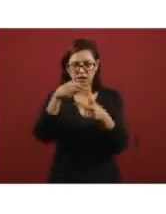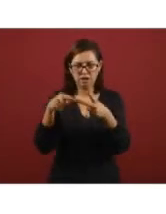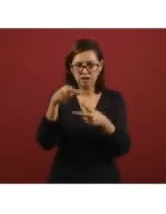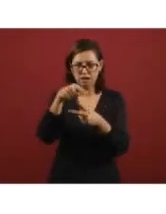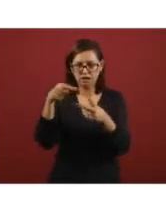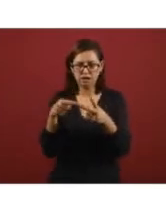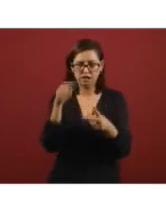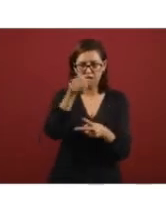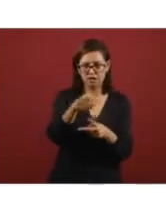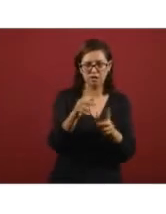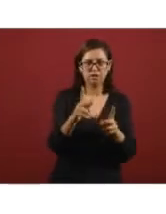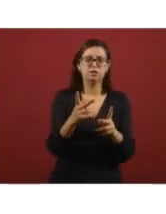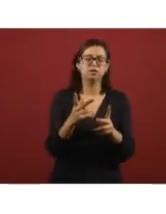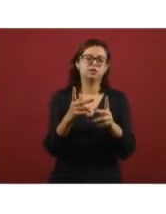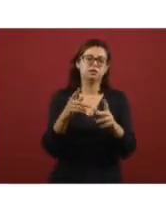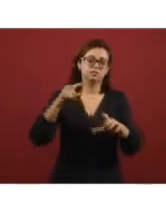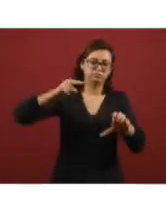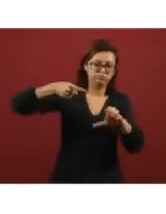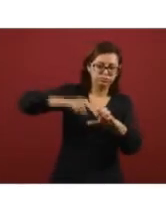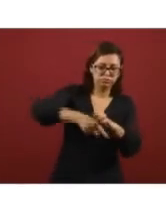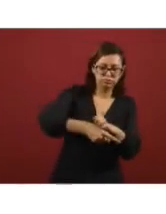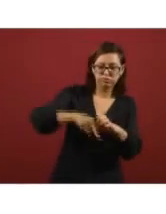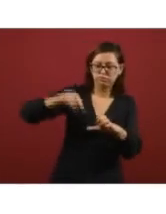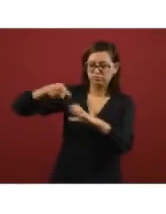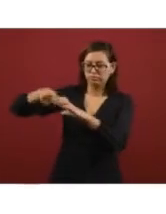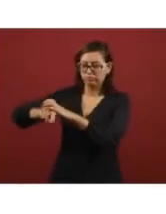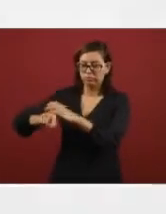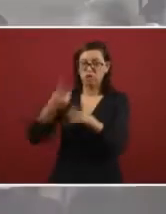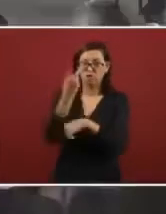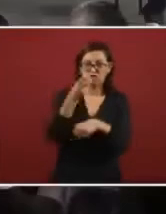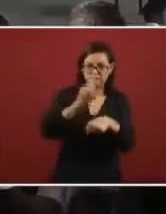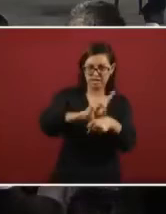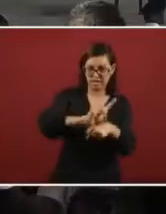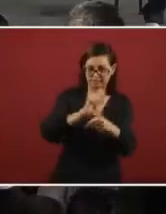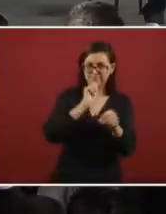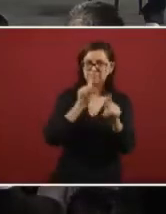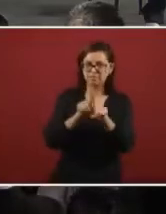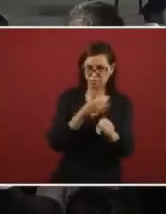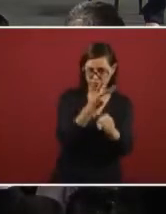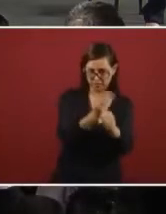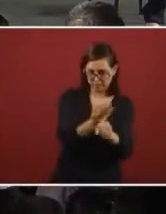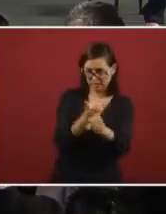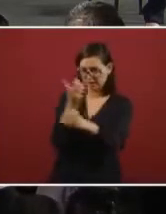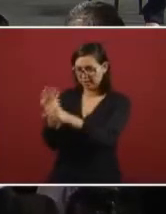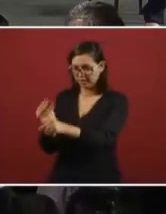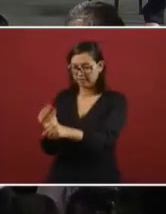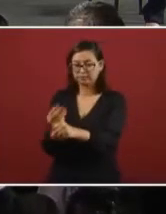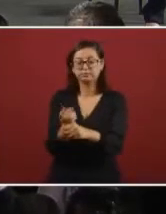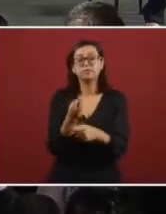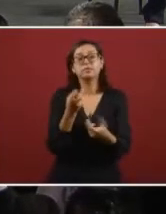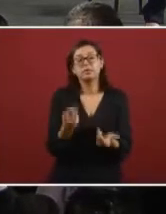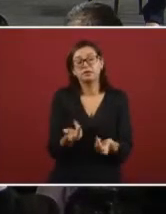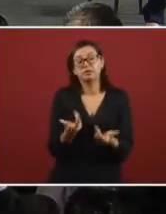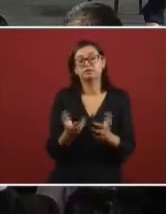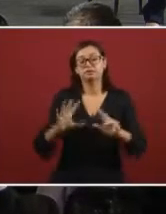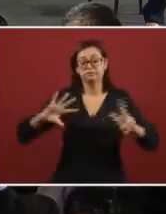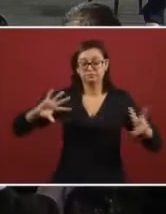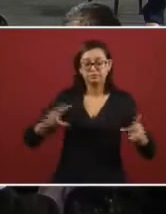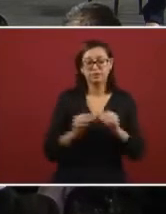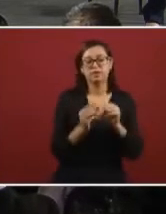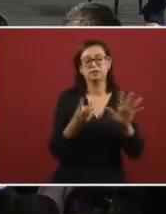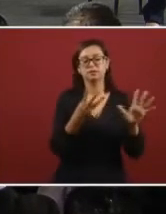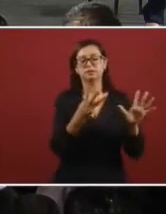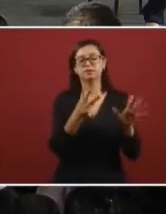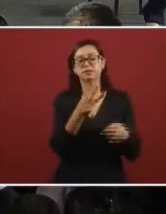and maintenance on c7 and c8 so this should happen in a couple of days and the deferment